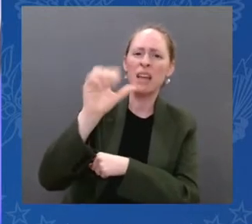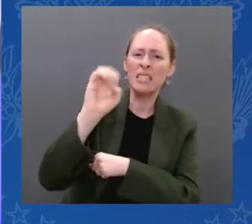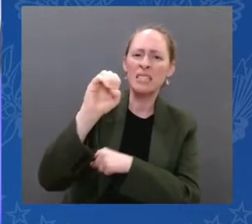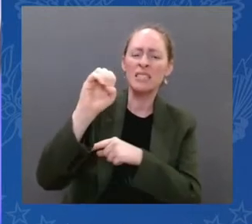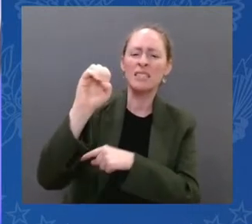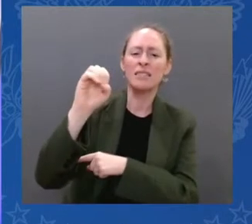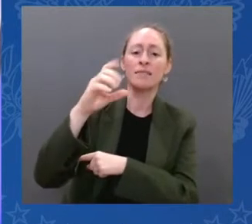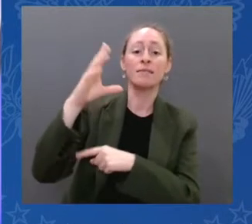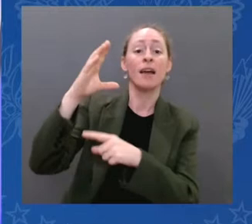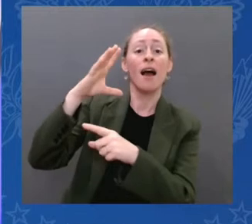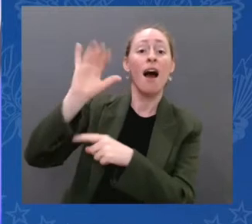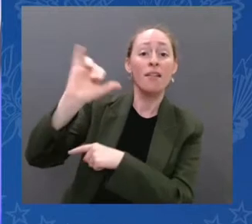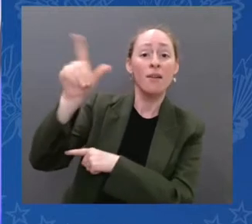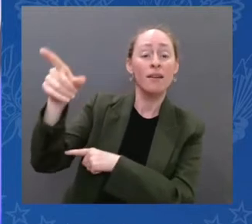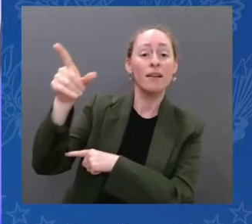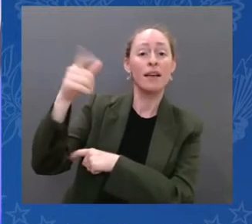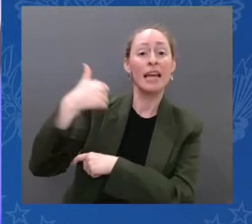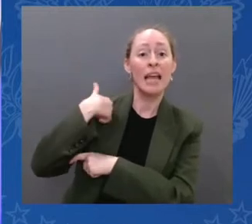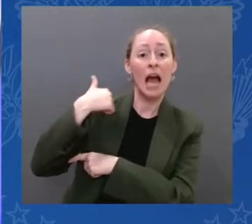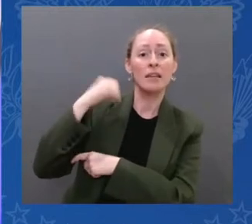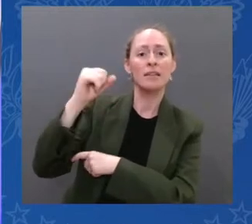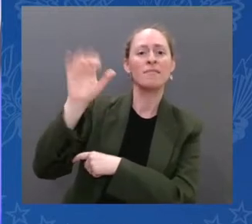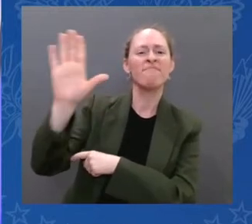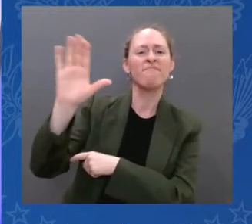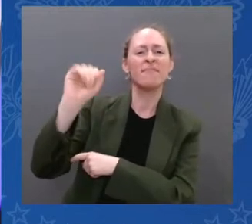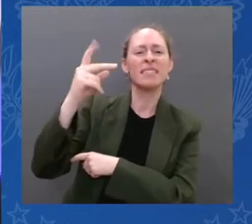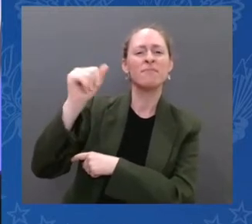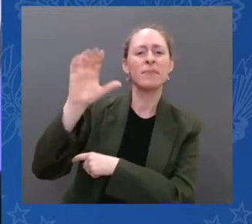It's amazing. I wonder what the press is like in all those other places.